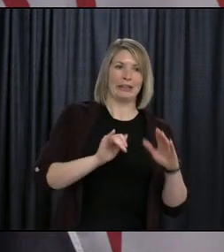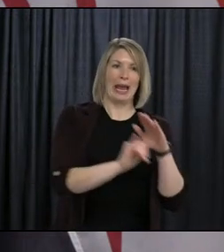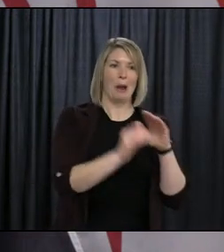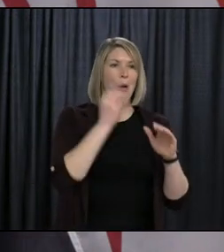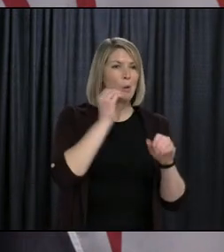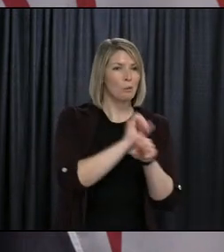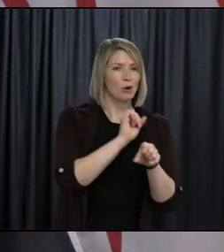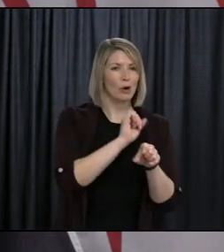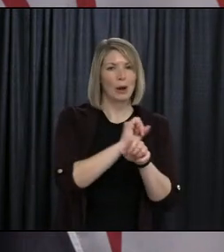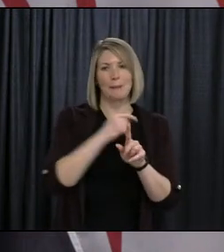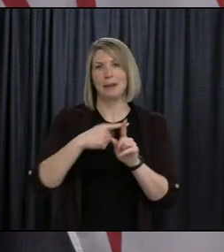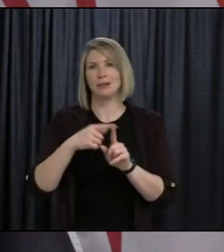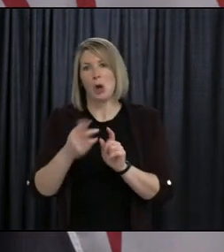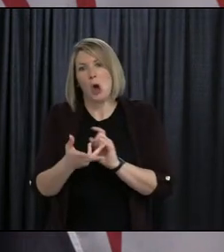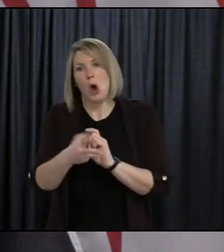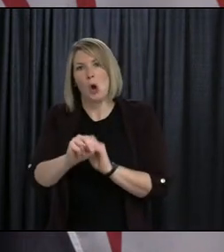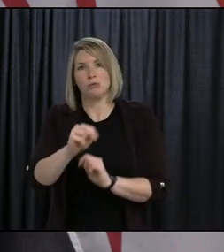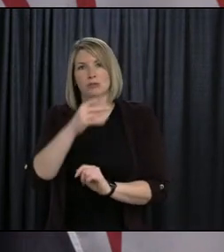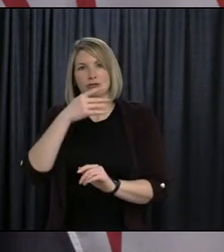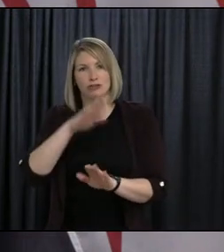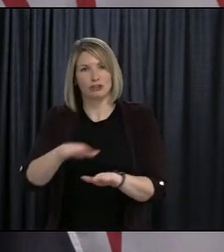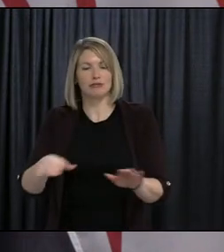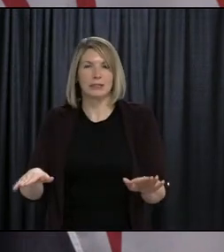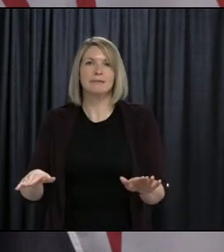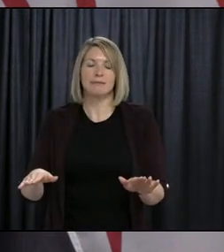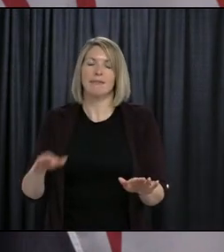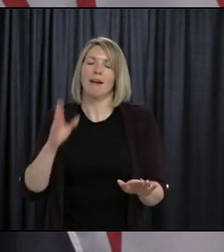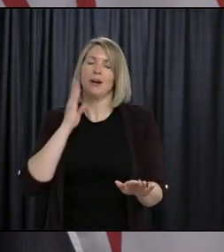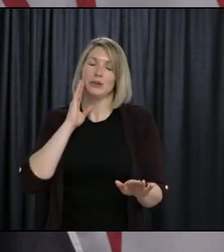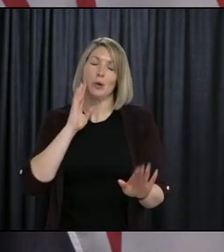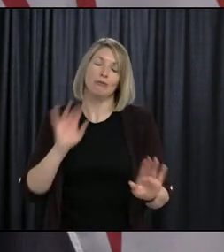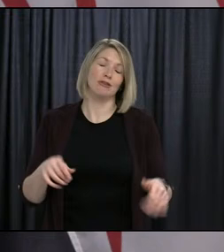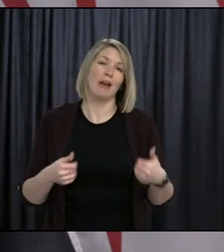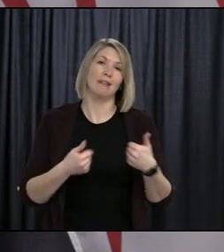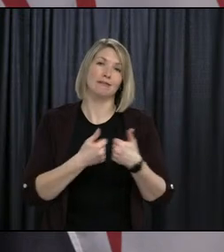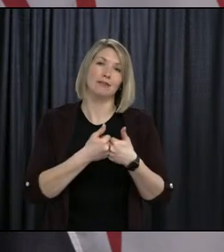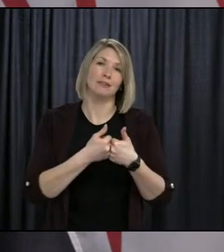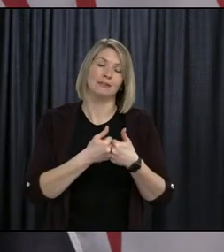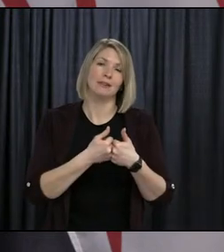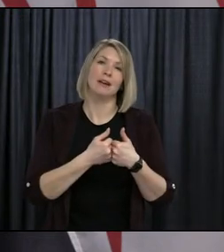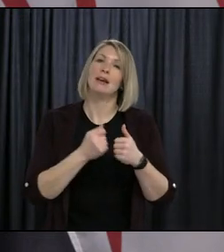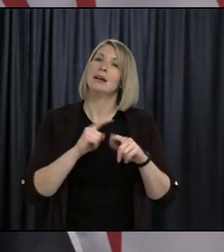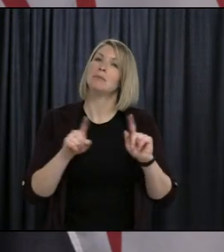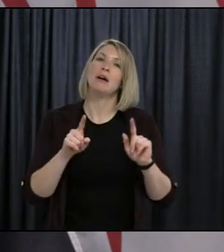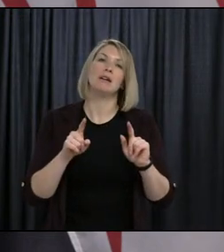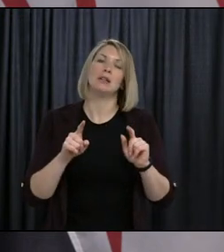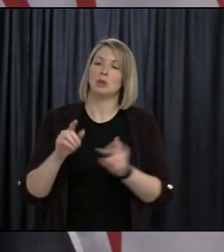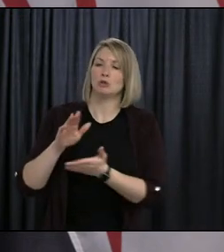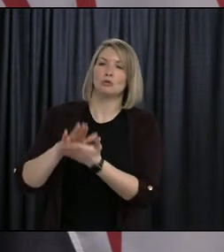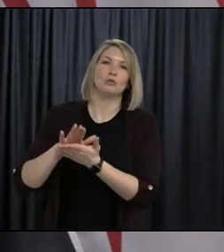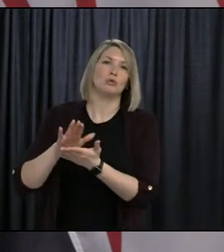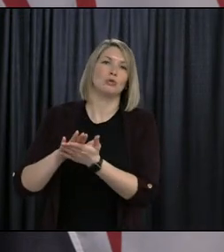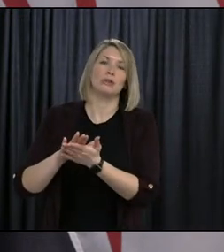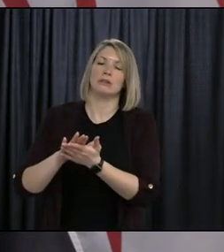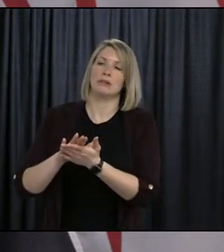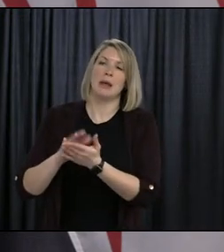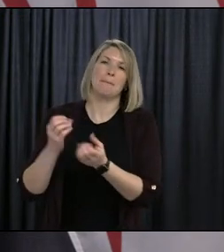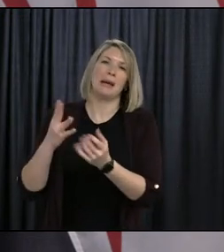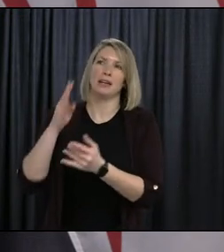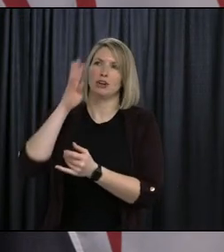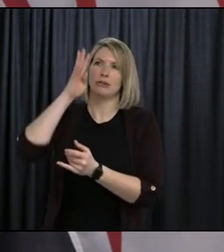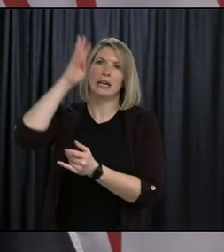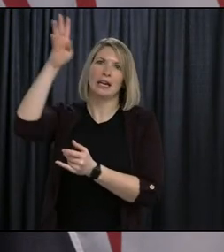different challenges. And, you know, schools are very good at having creative solutions. But ultimately,